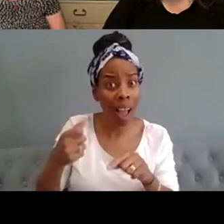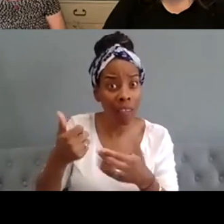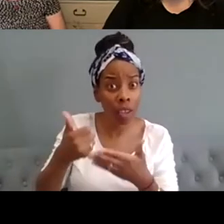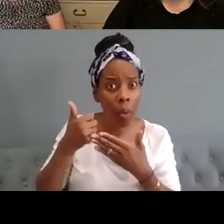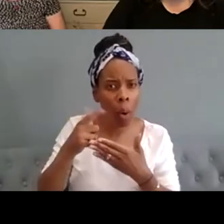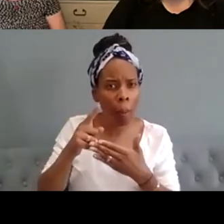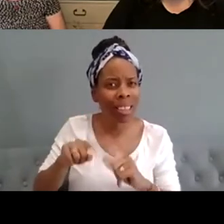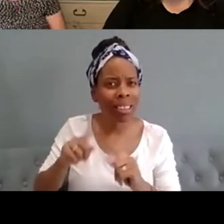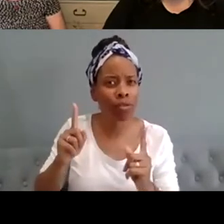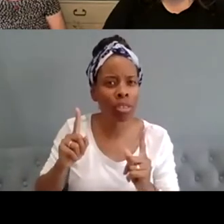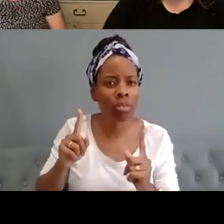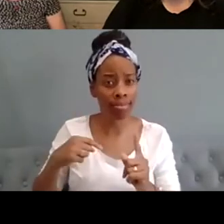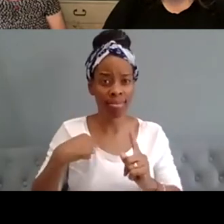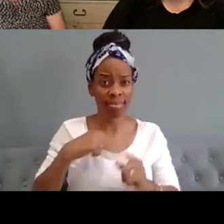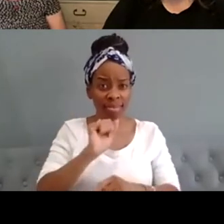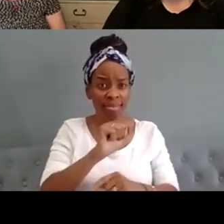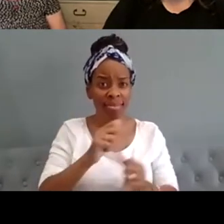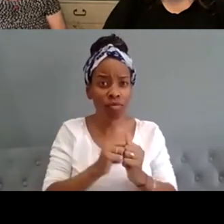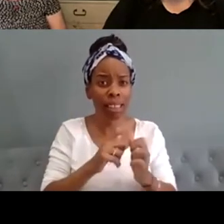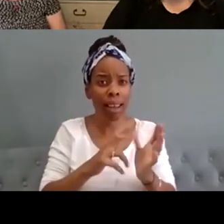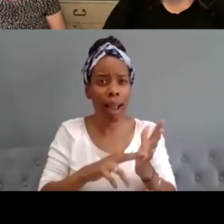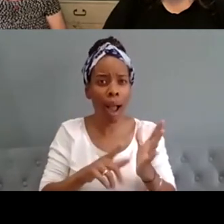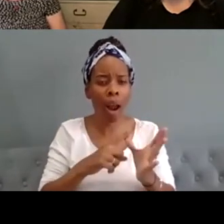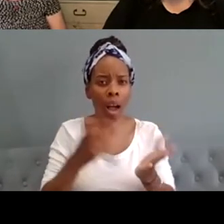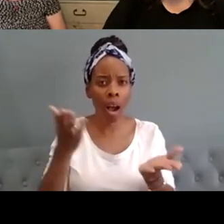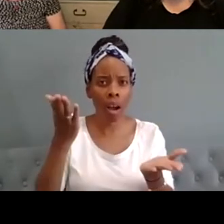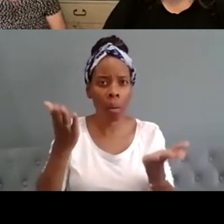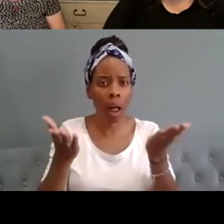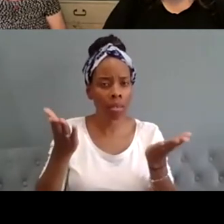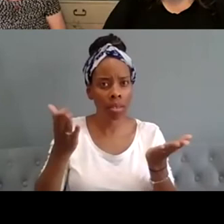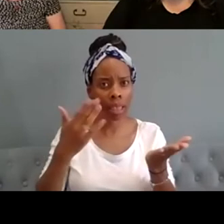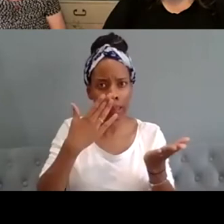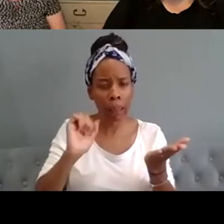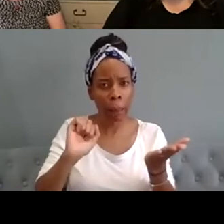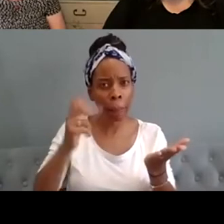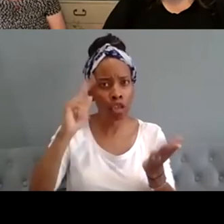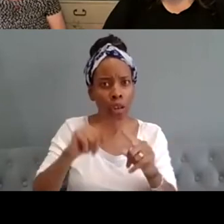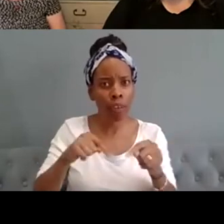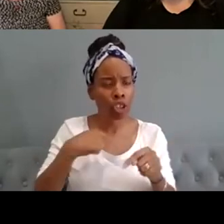weight balance metaphor a kind of imbalance there in the way that that's seen